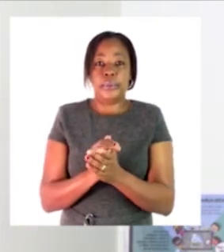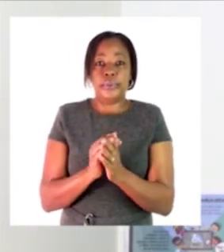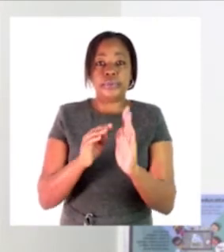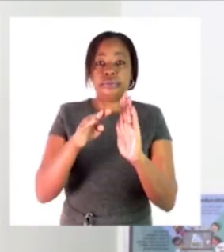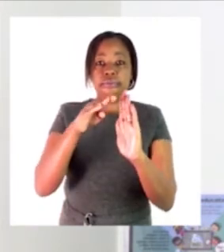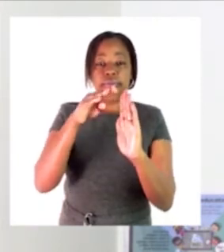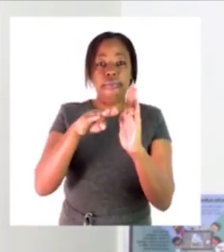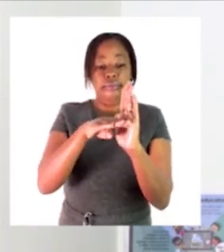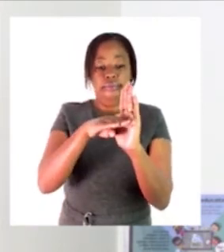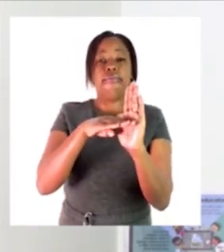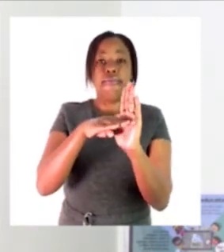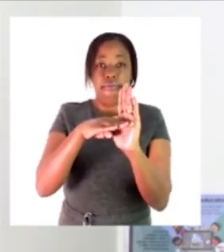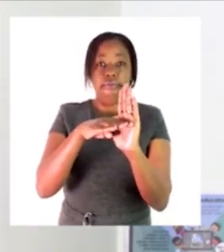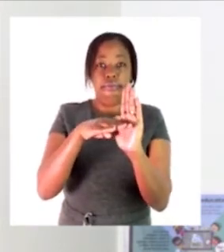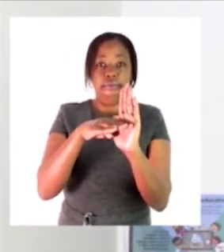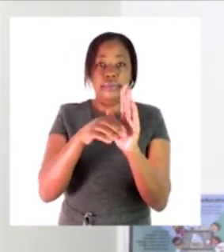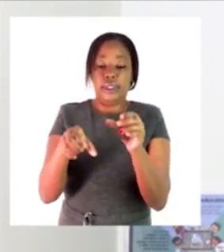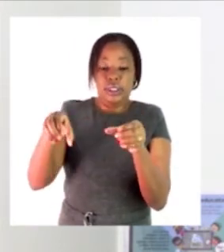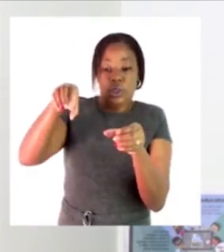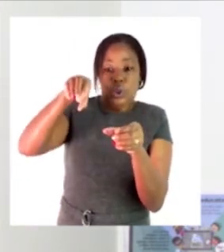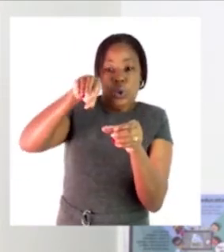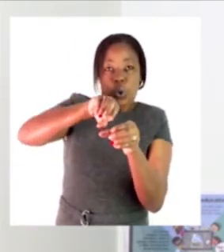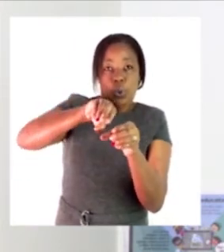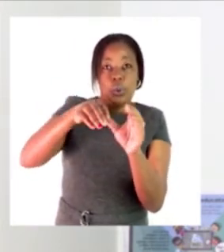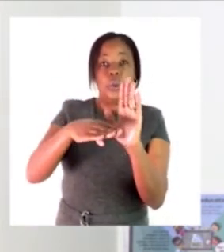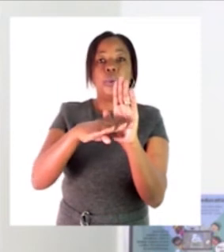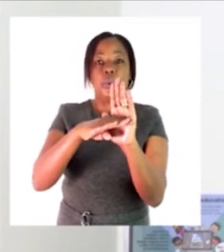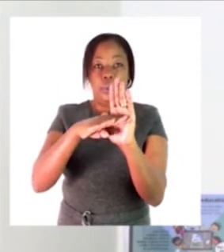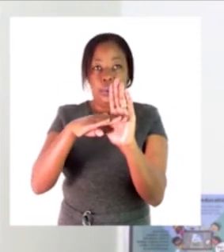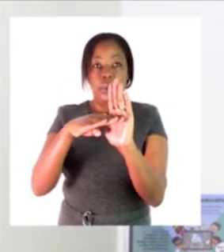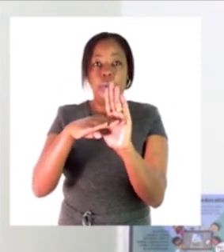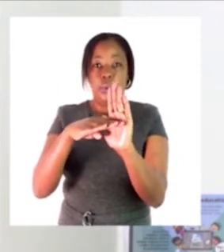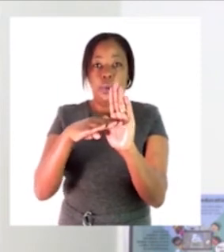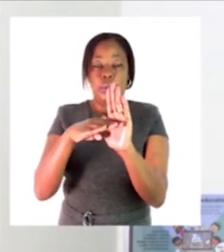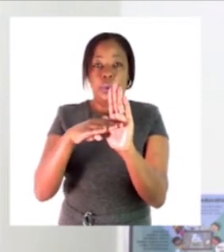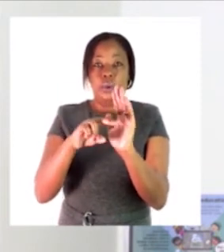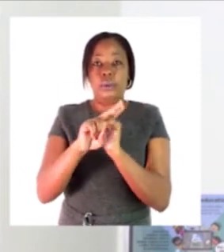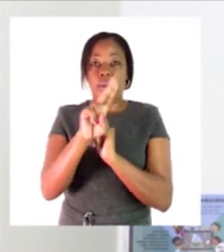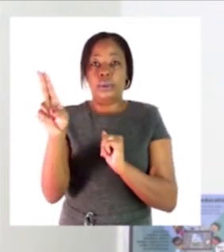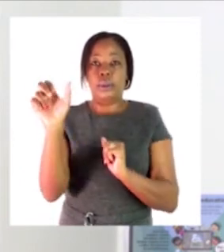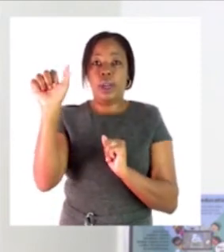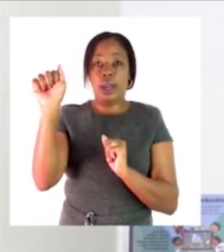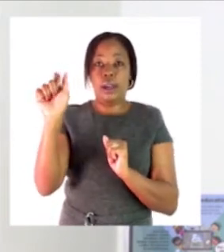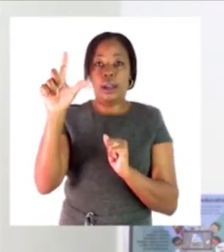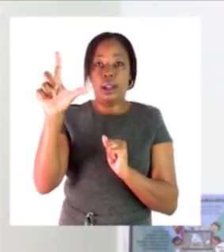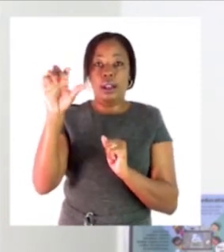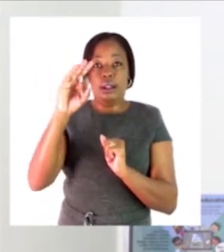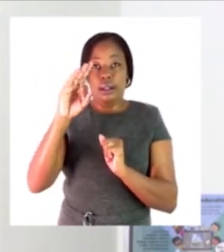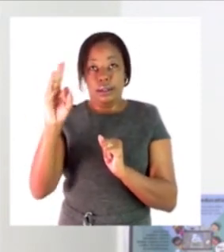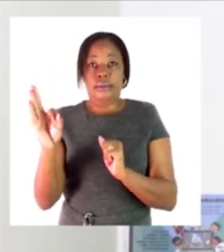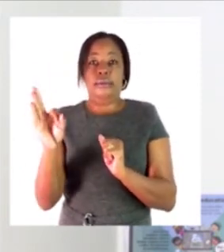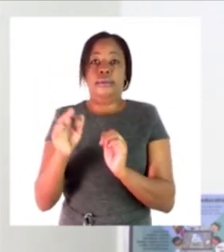capacity that it can hold it's just up to the middle so i'm going to pour up to the middle of this